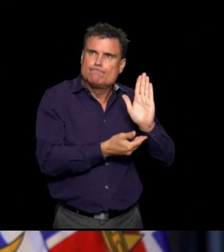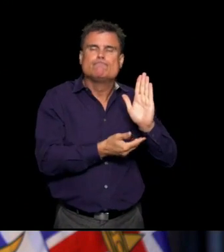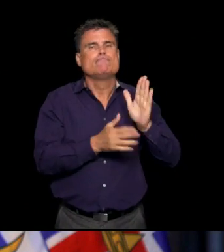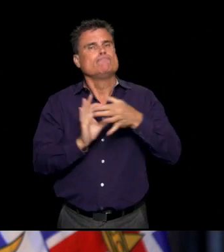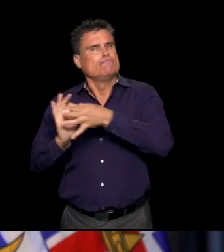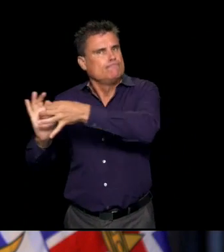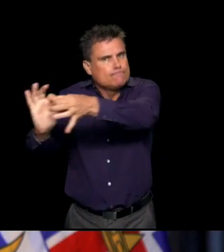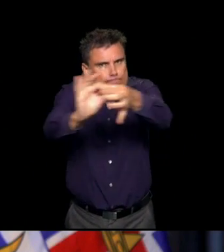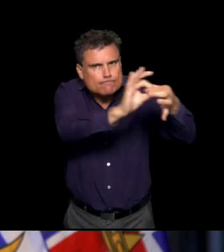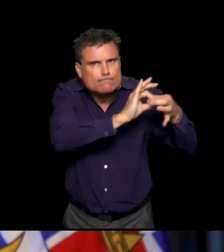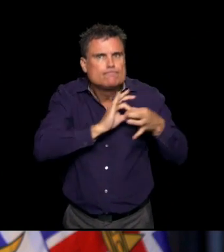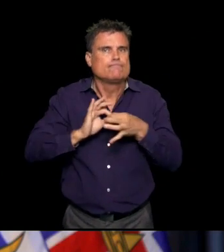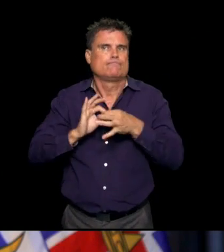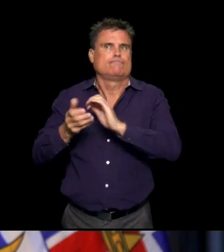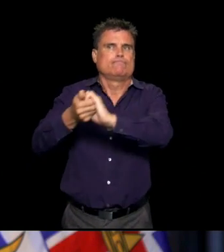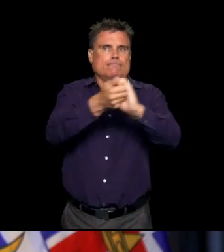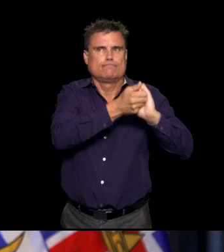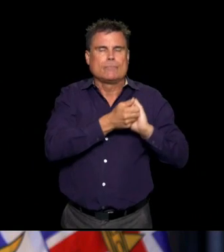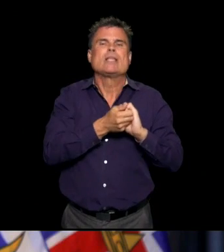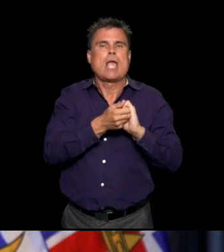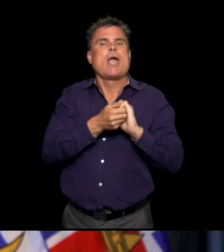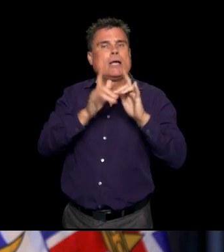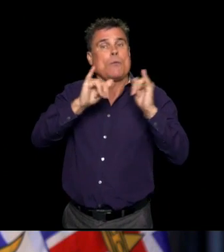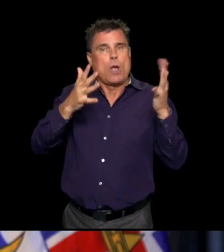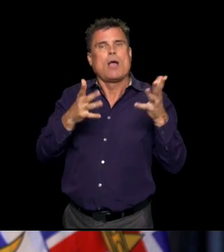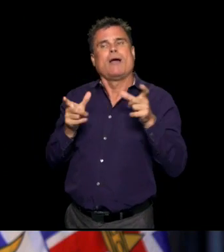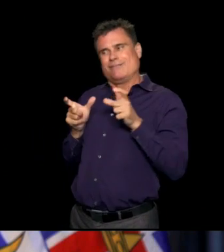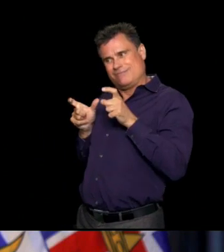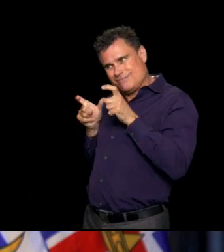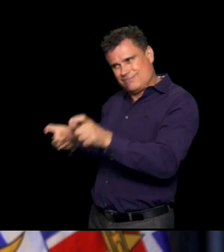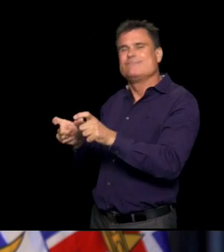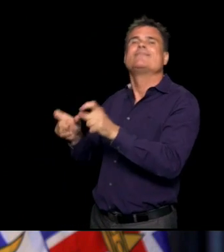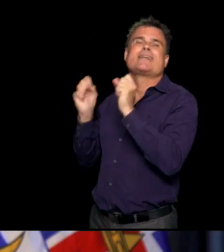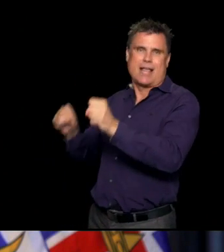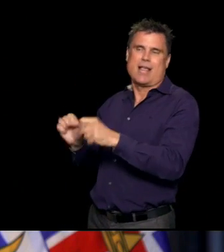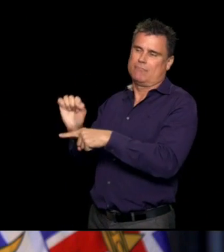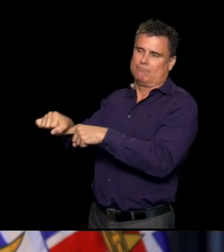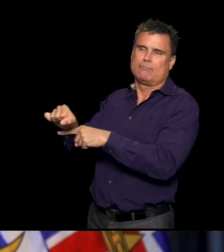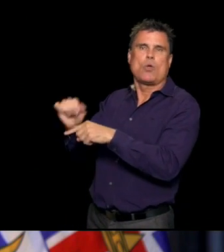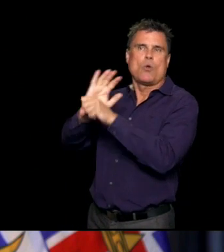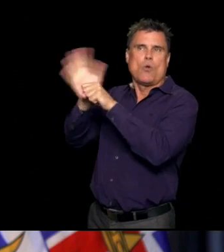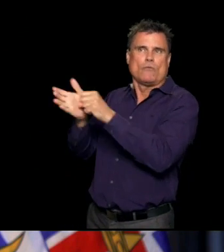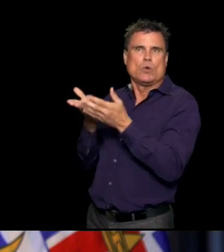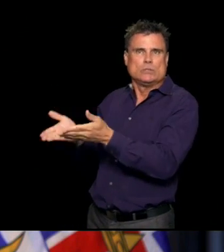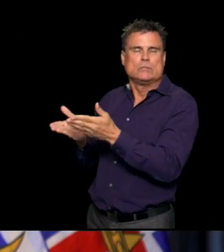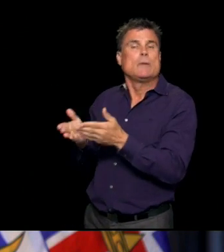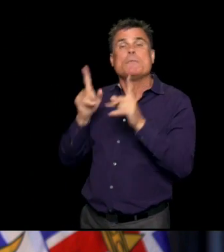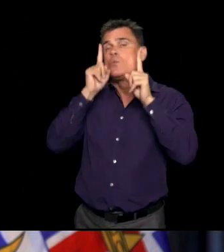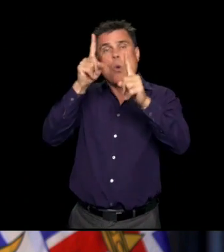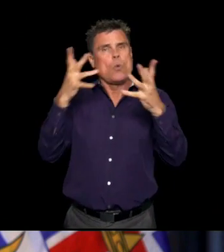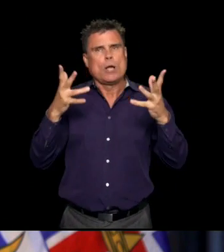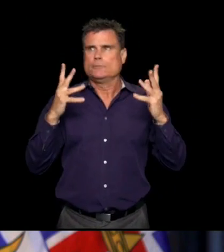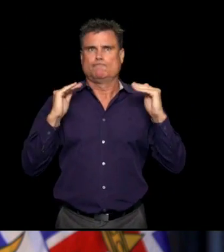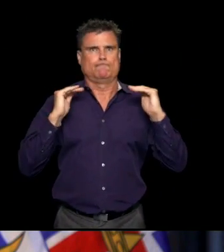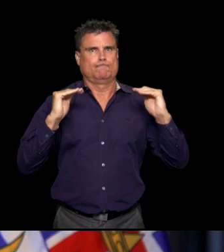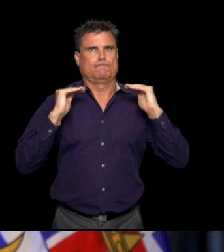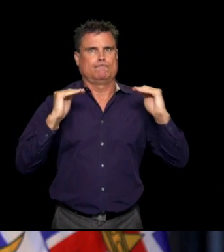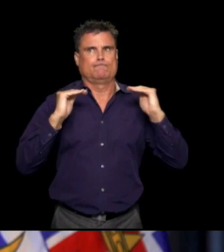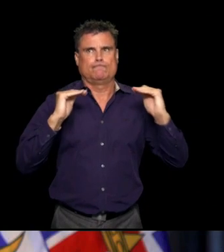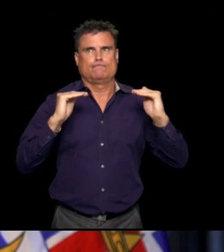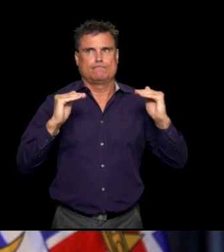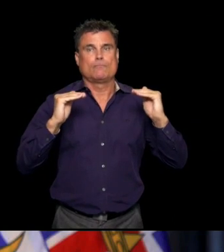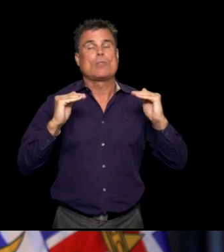must each use the skills that our public health leaders have taught us to stop the spread, and we must use these skills consistently.